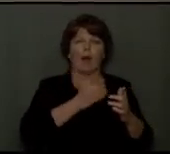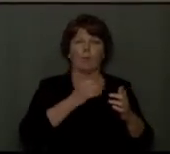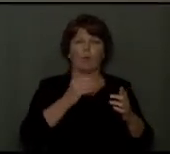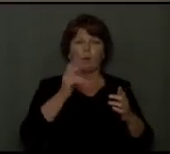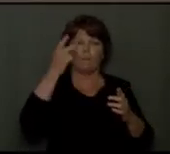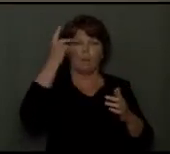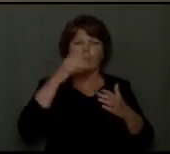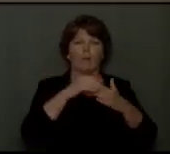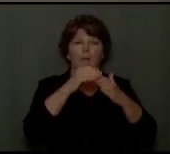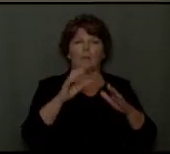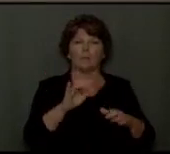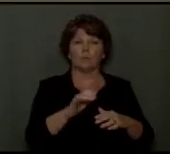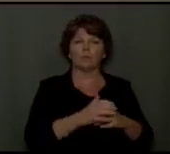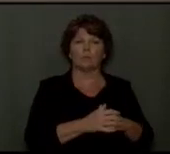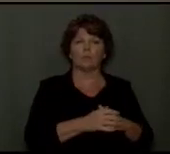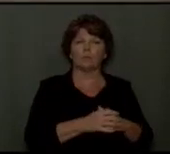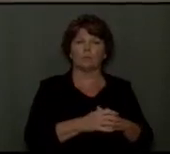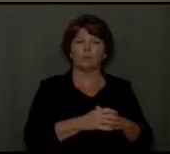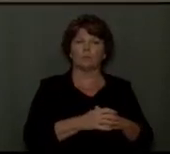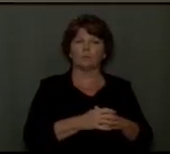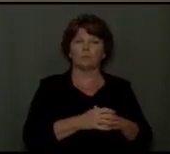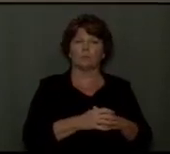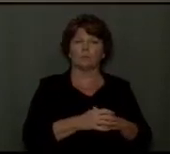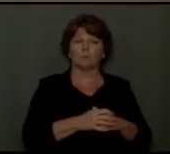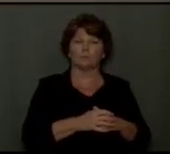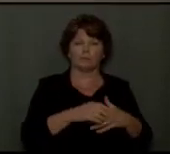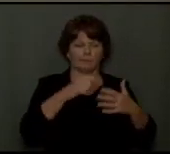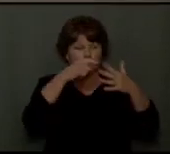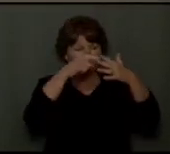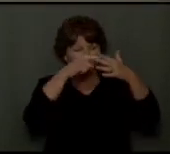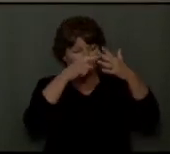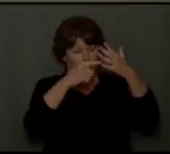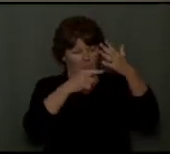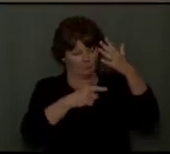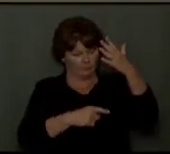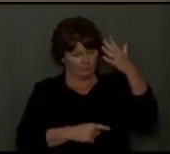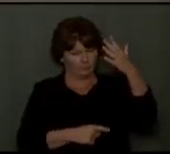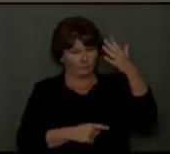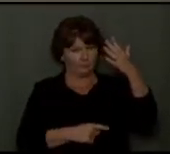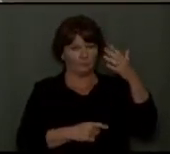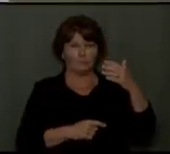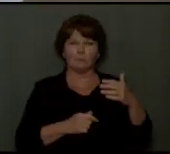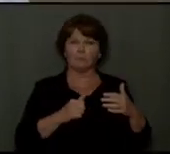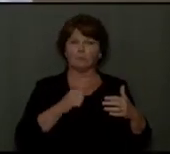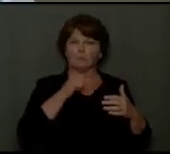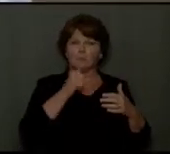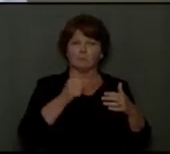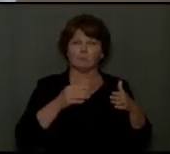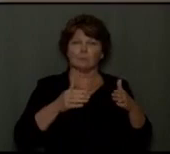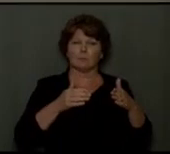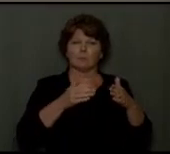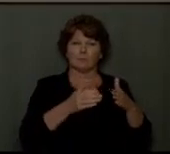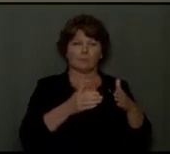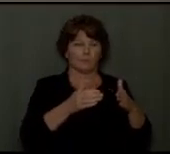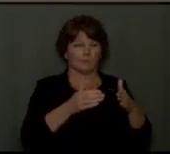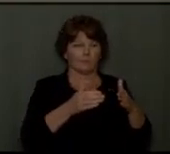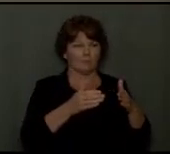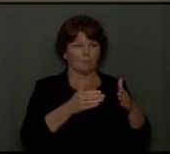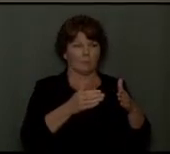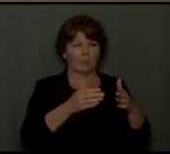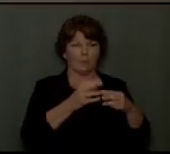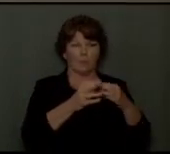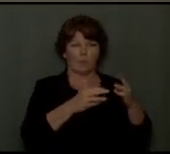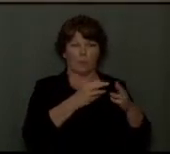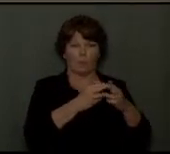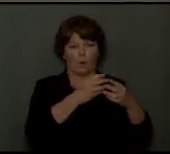Well, this list is long. But the point isn't to list all the ways of God. The point is